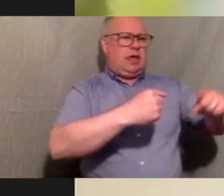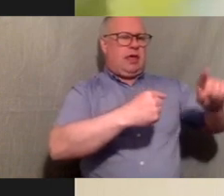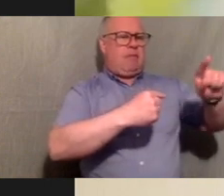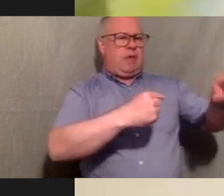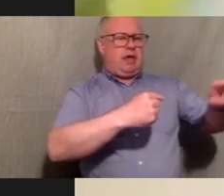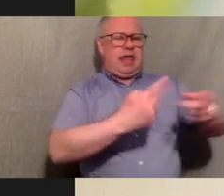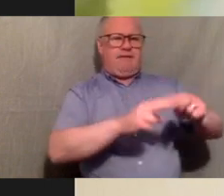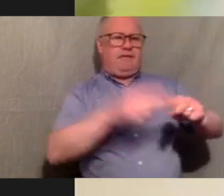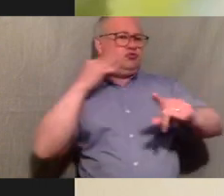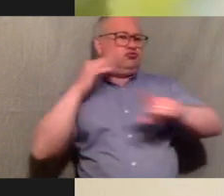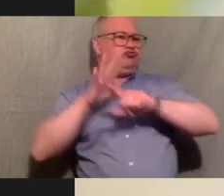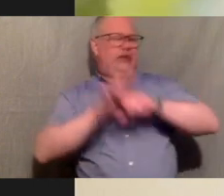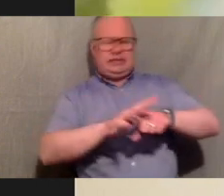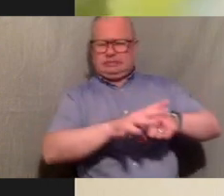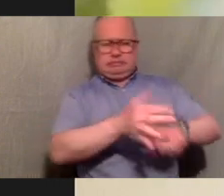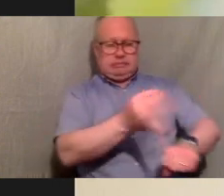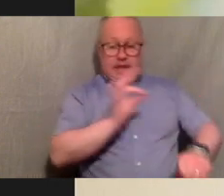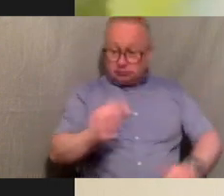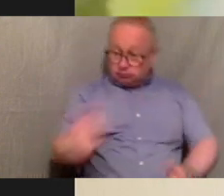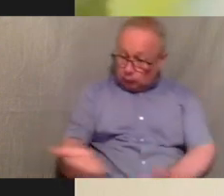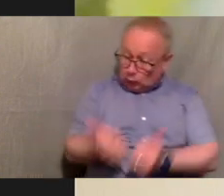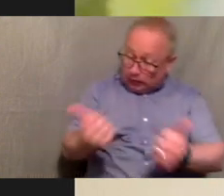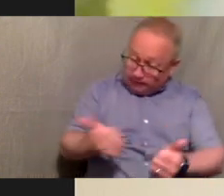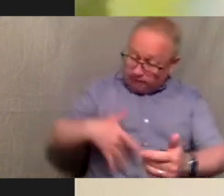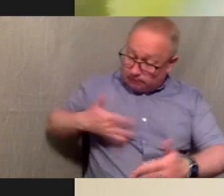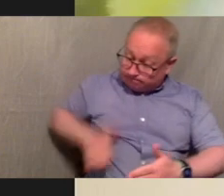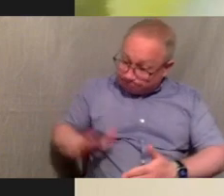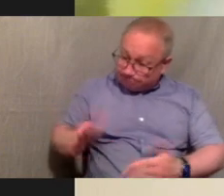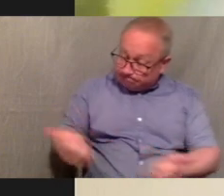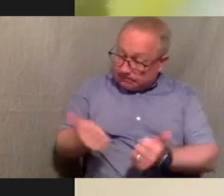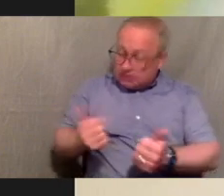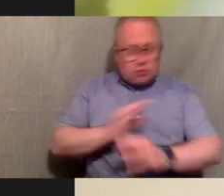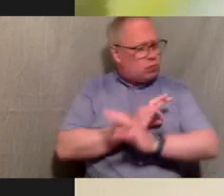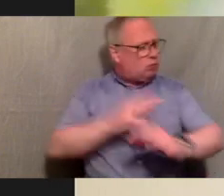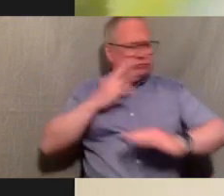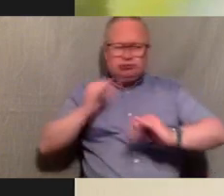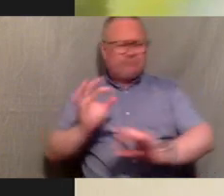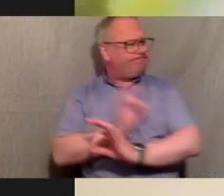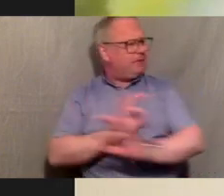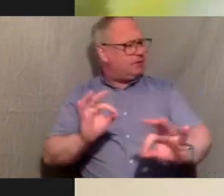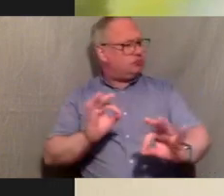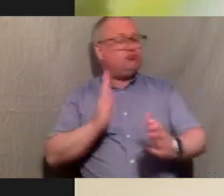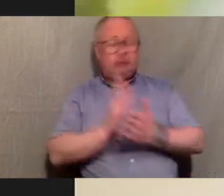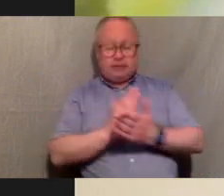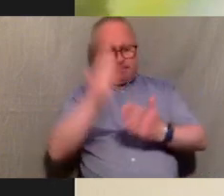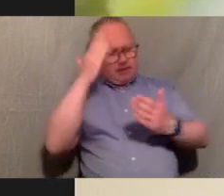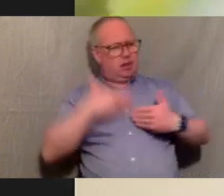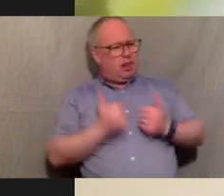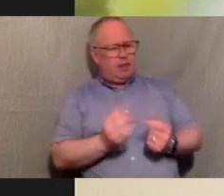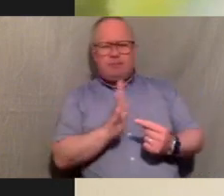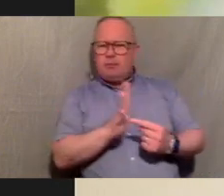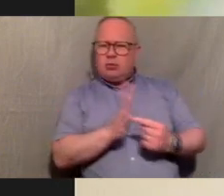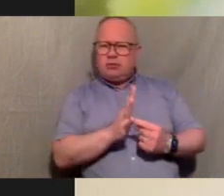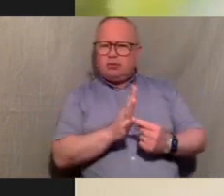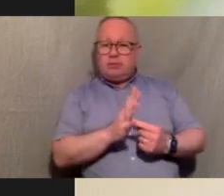how you're coping and how you're recovering from that incident so i feel like mental health is a big thing in the black community and also it's very hush-hush in our community